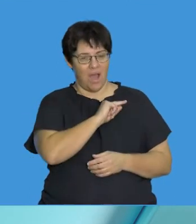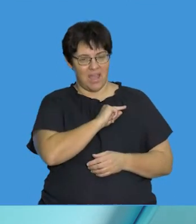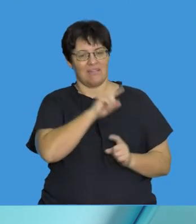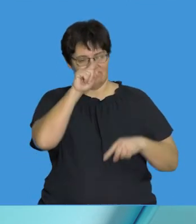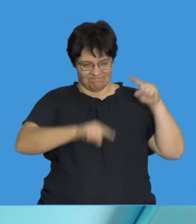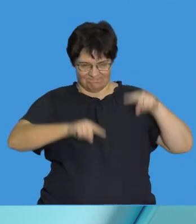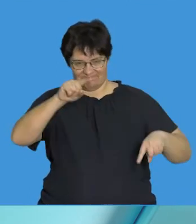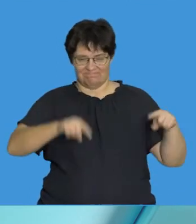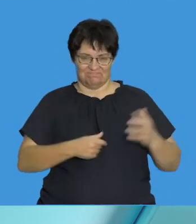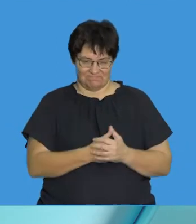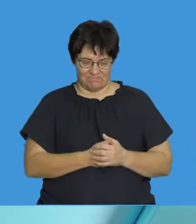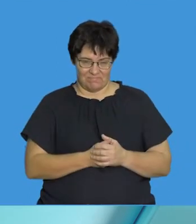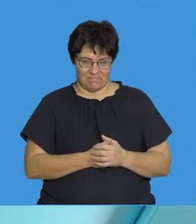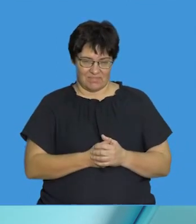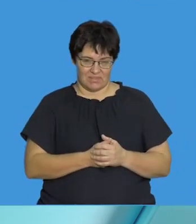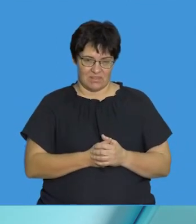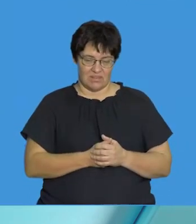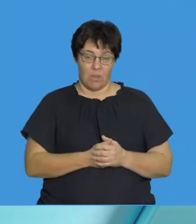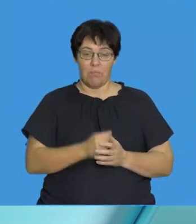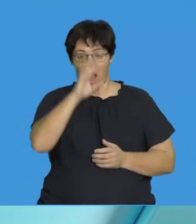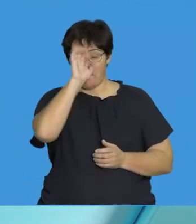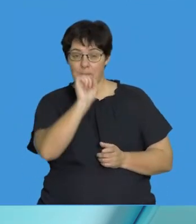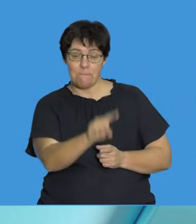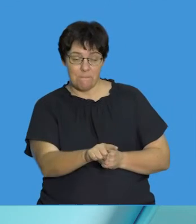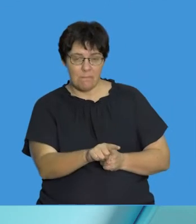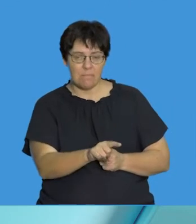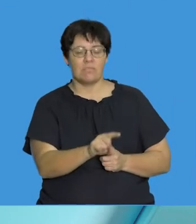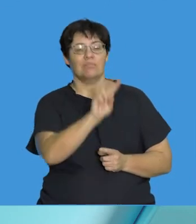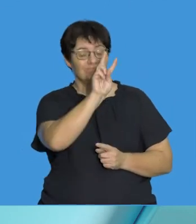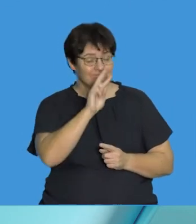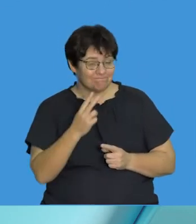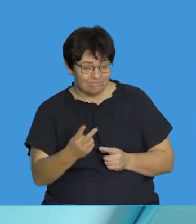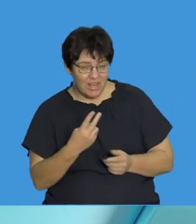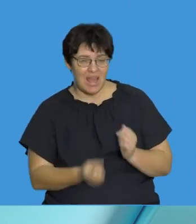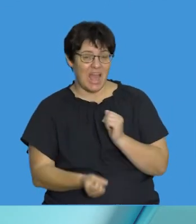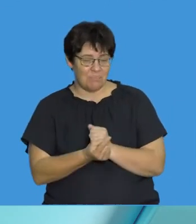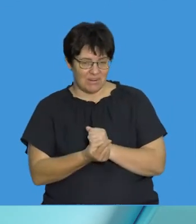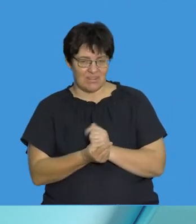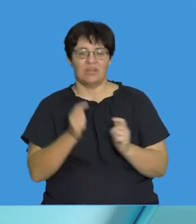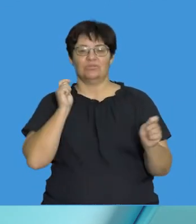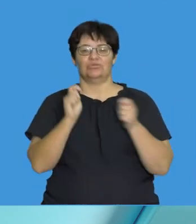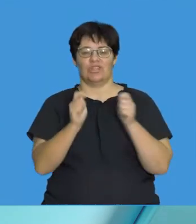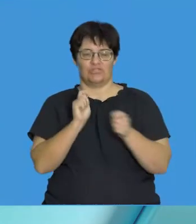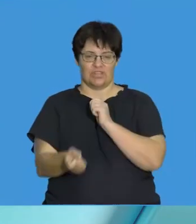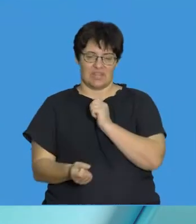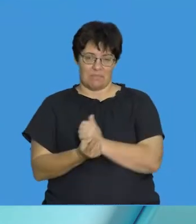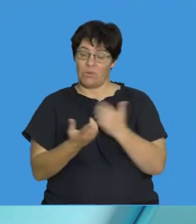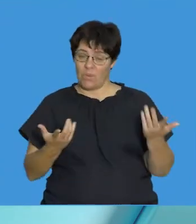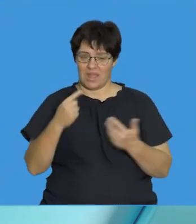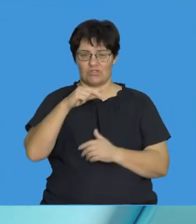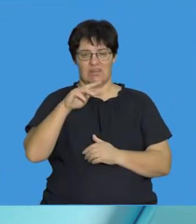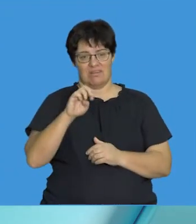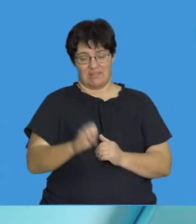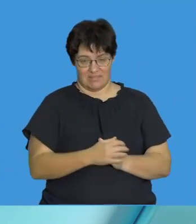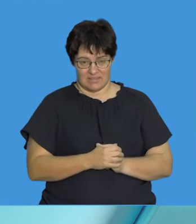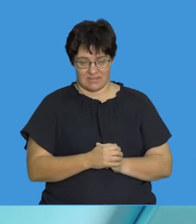variation. So, what is important that we recognize is that mutations result in changes in the gene, but